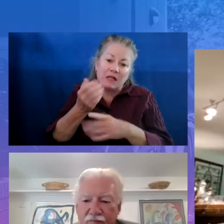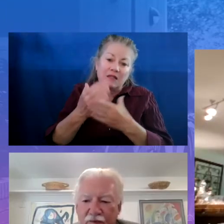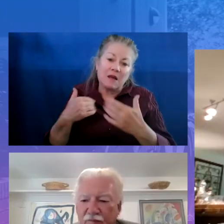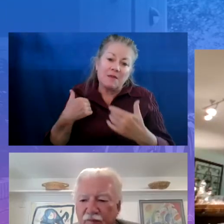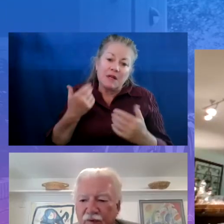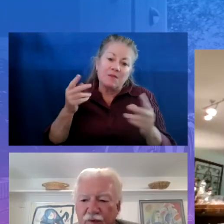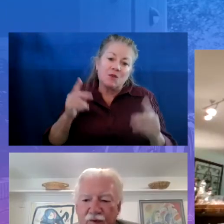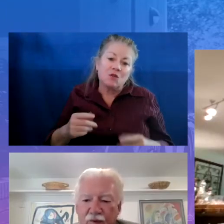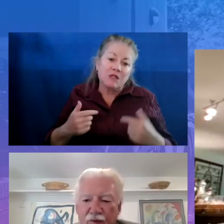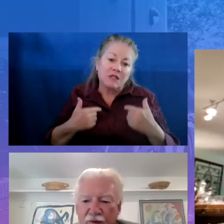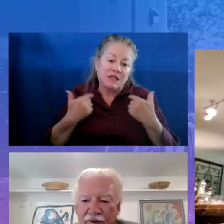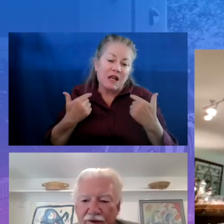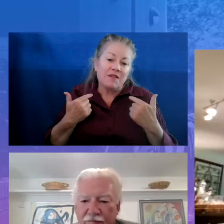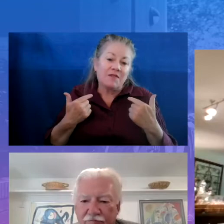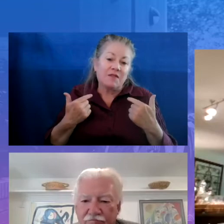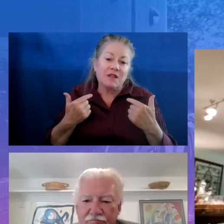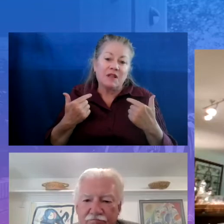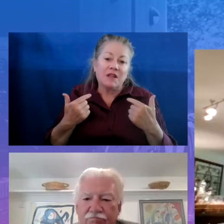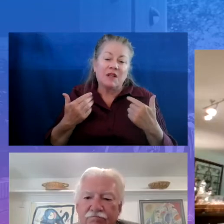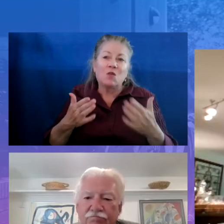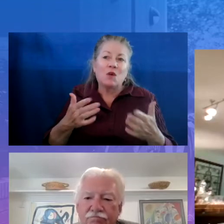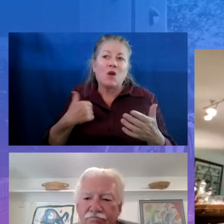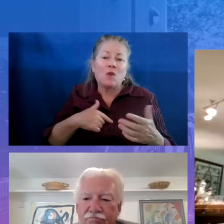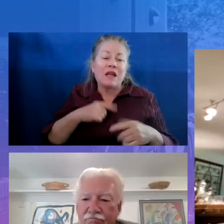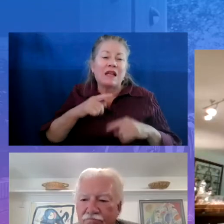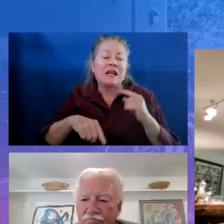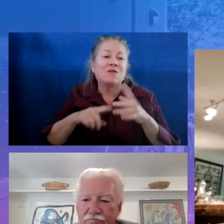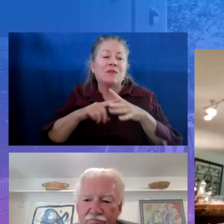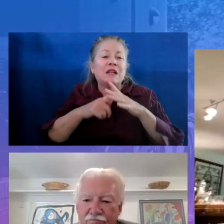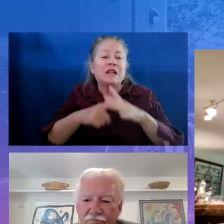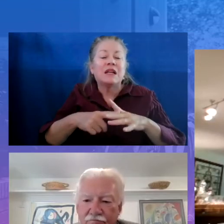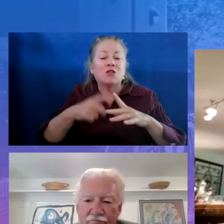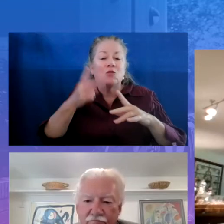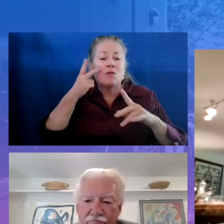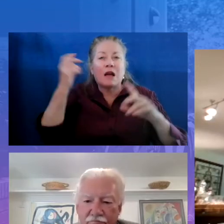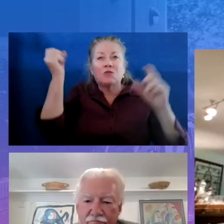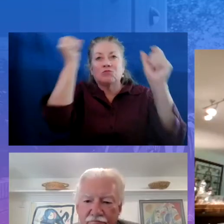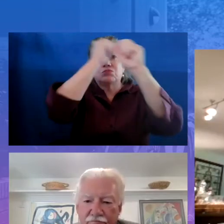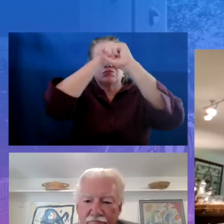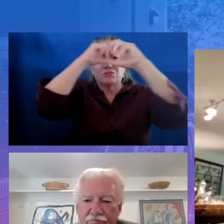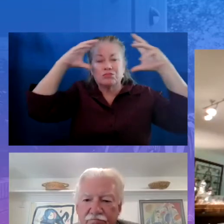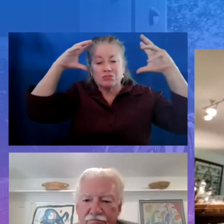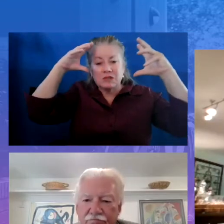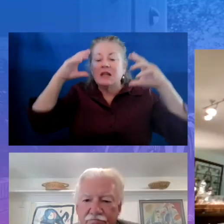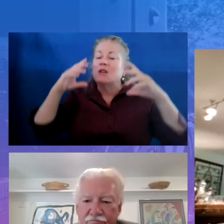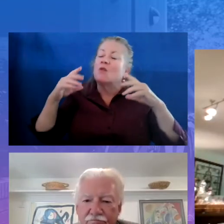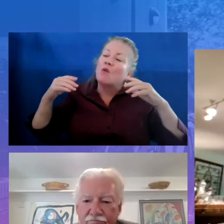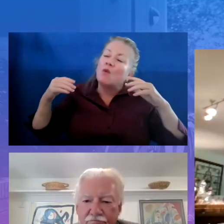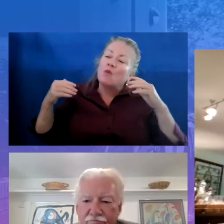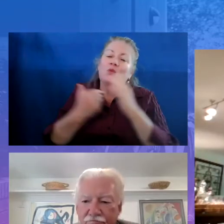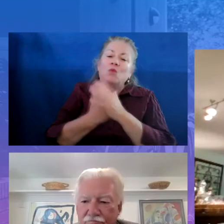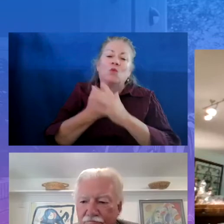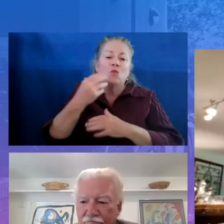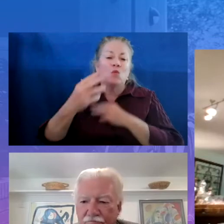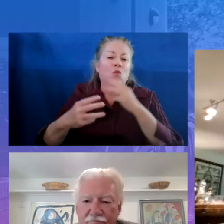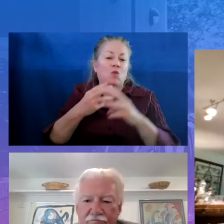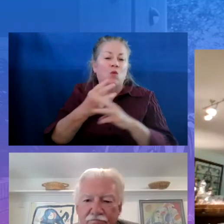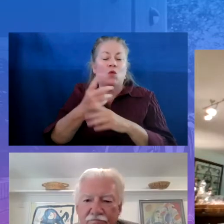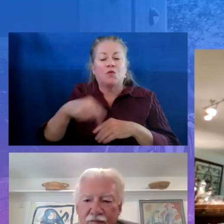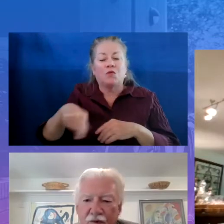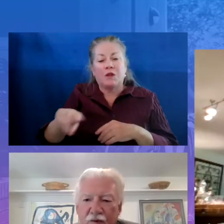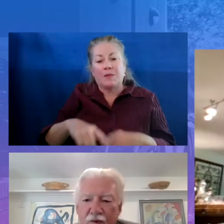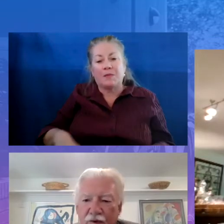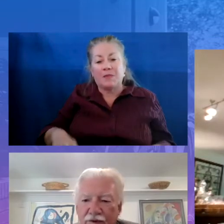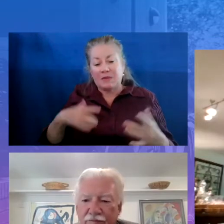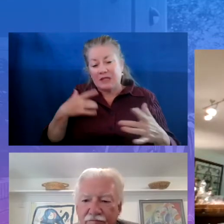way that we can't even begin to imagine. It's going to open up a brand new world for them. And I'm excited about